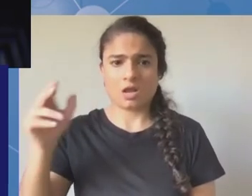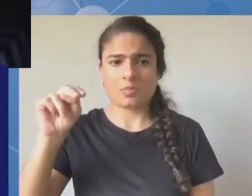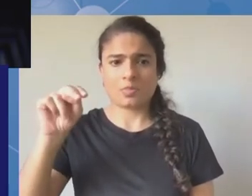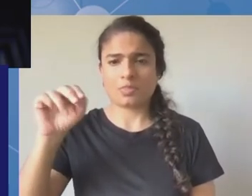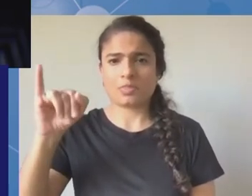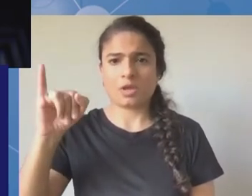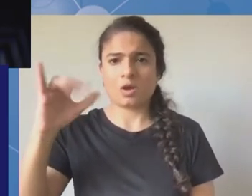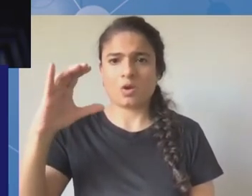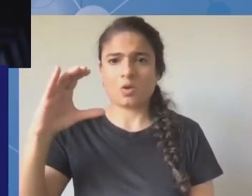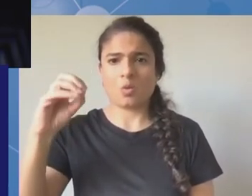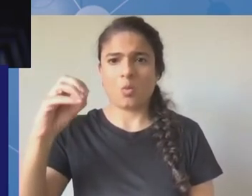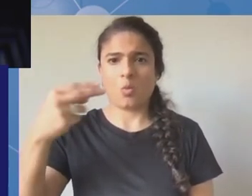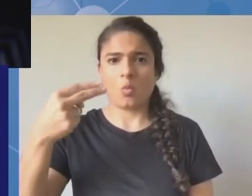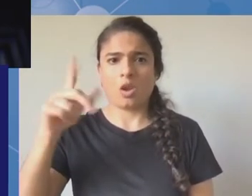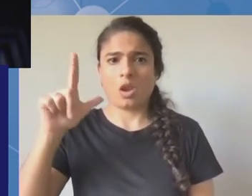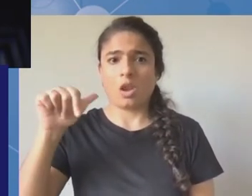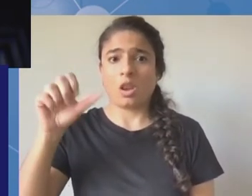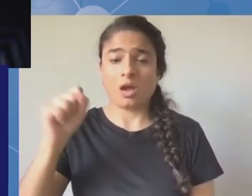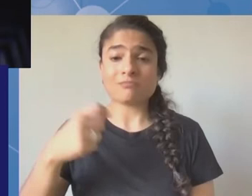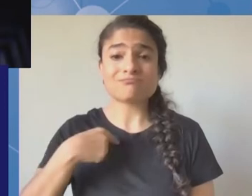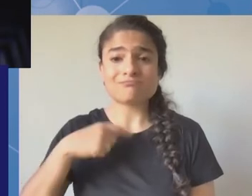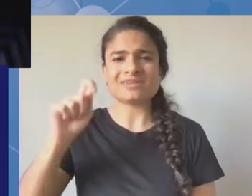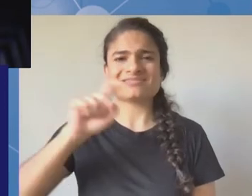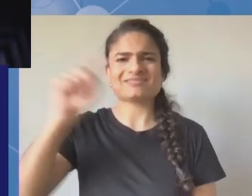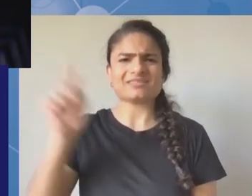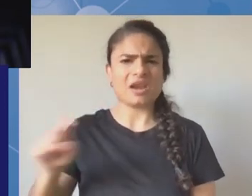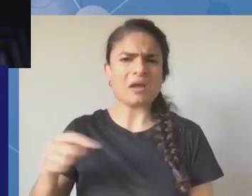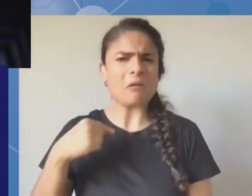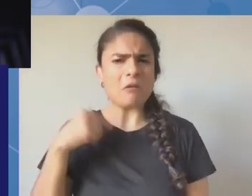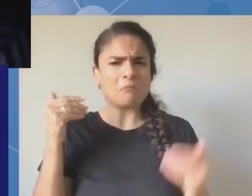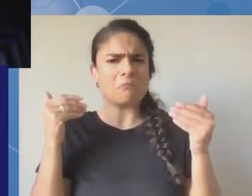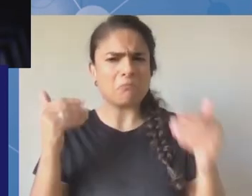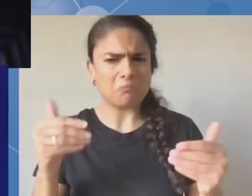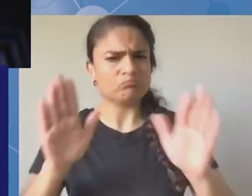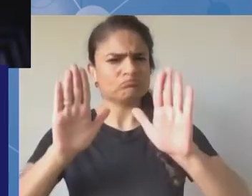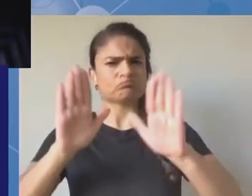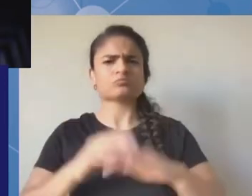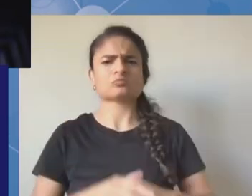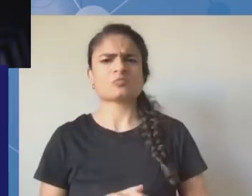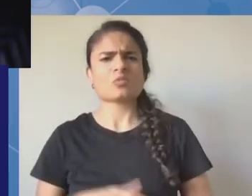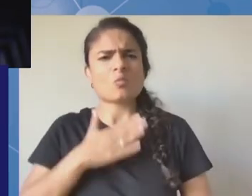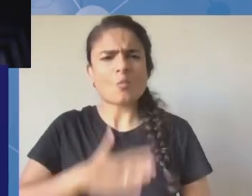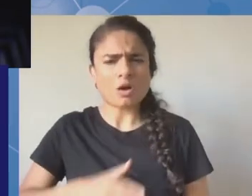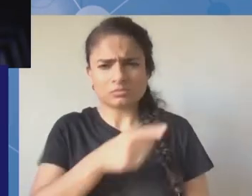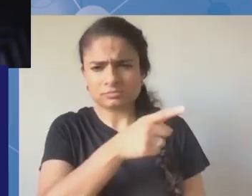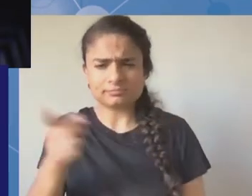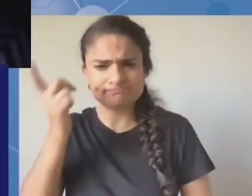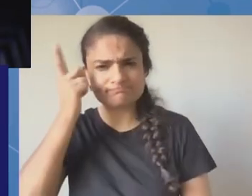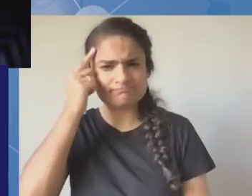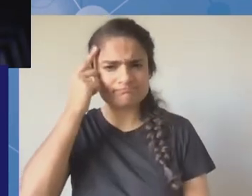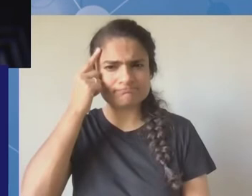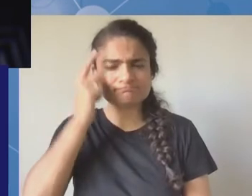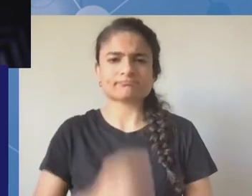you may be a very few people in the in the mug and secretariat but